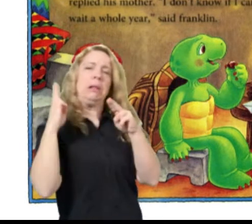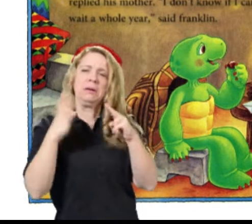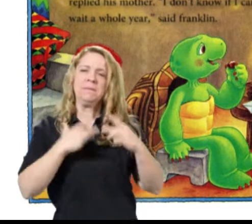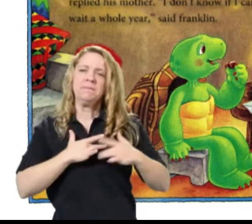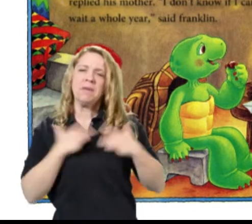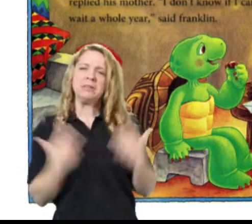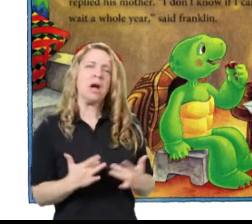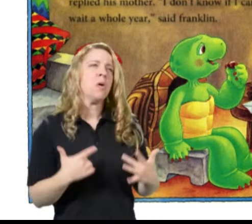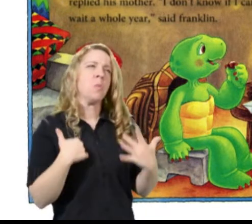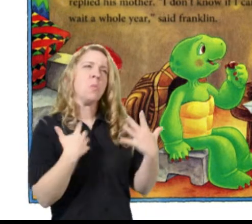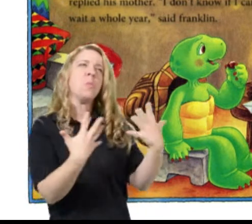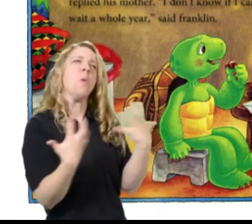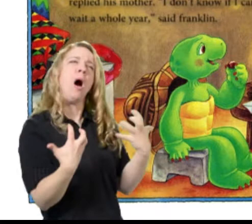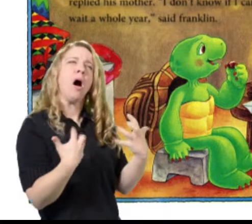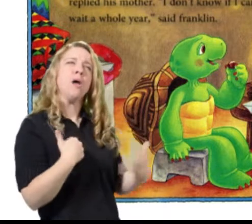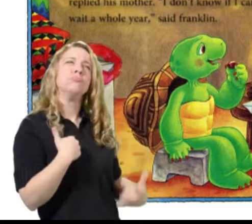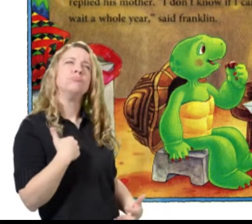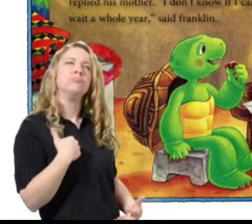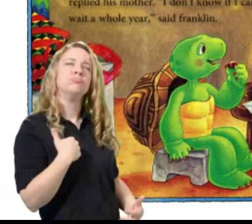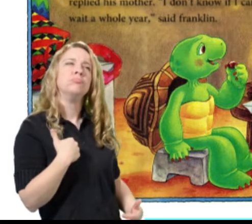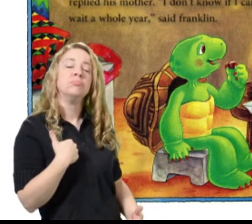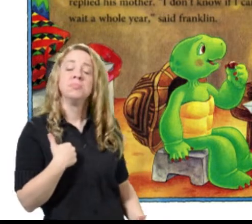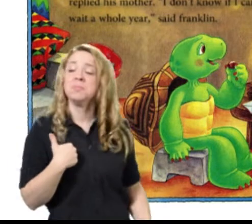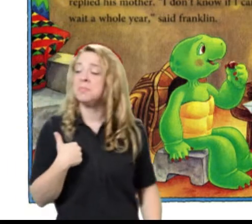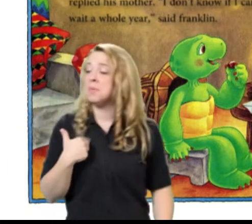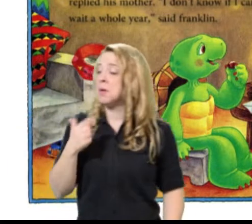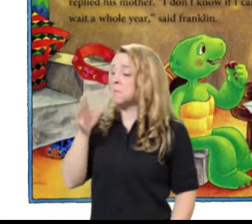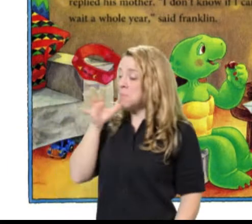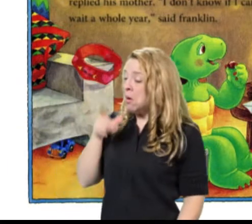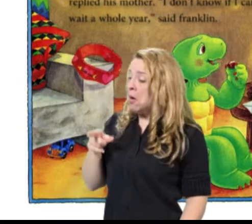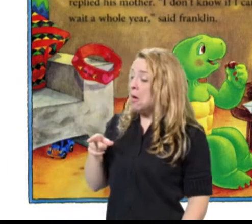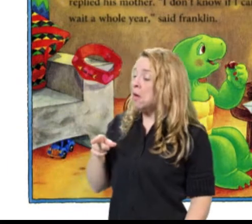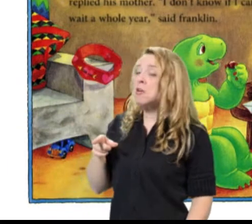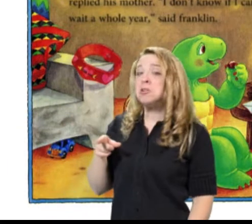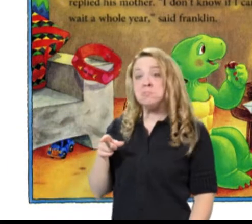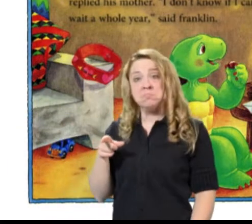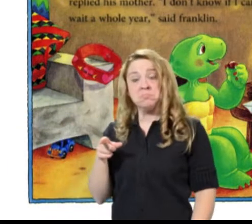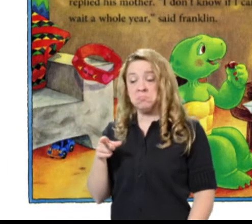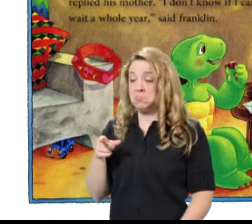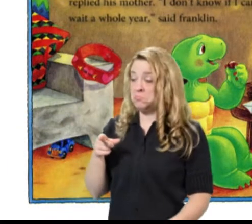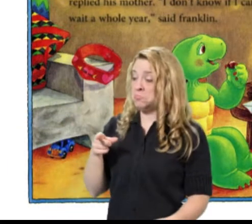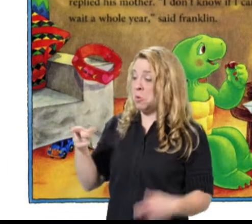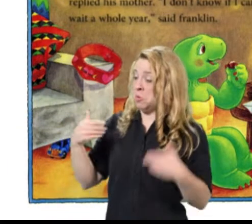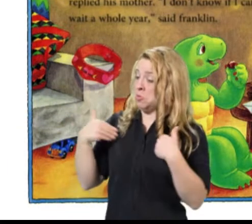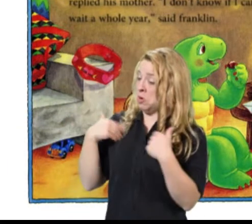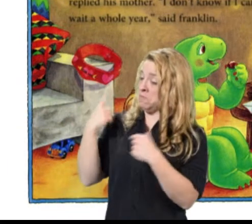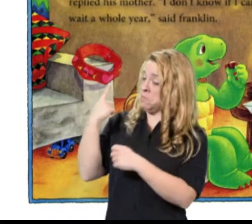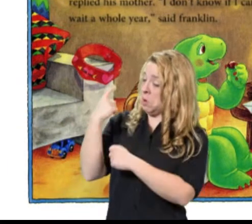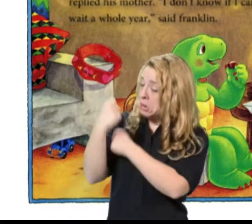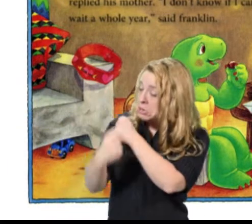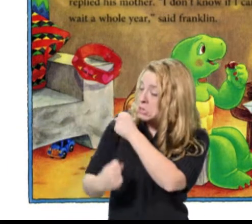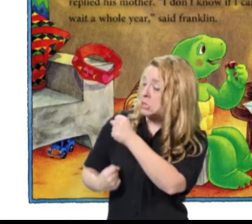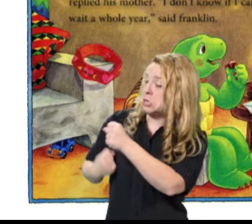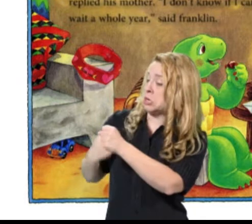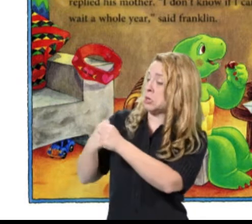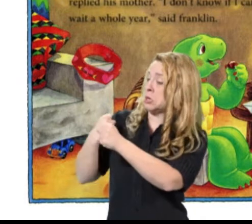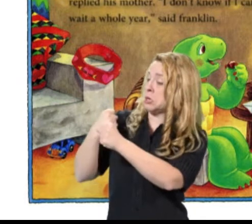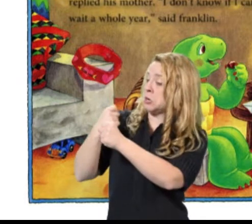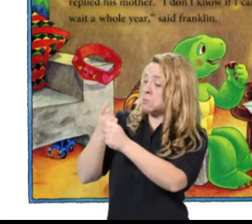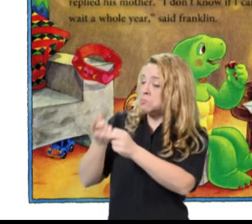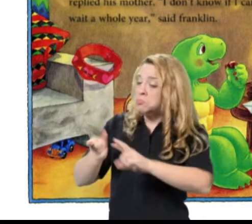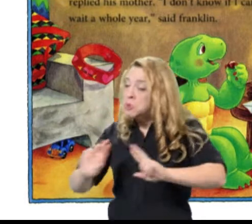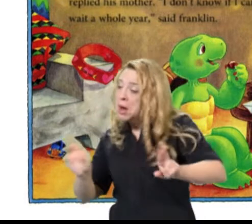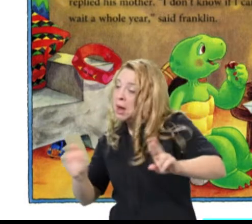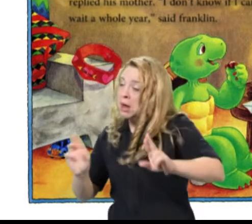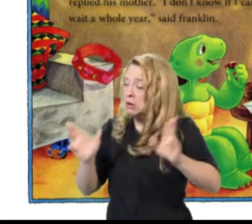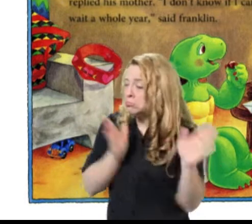valentines. Well, you've got a whole year to get ready, replied his mother. I don't know if